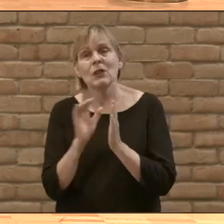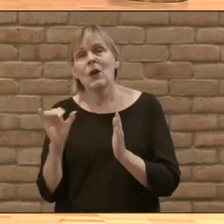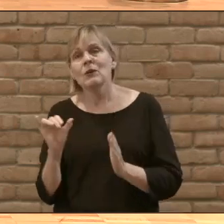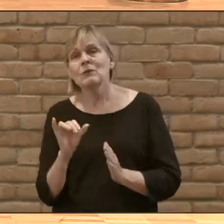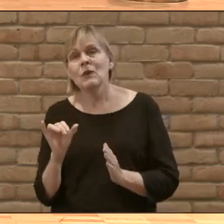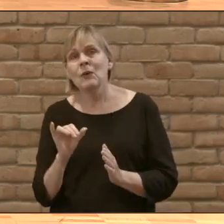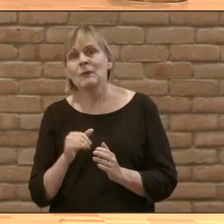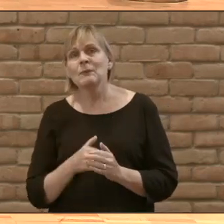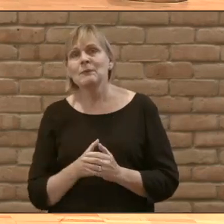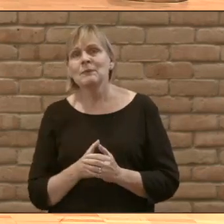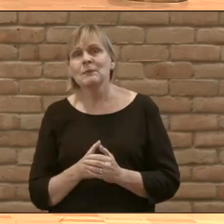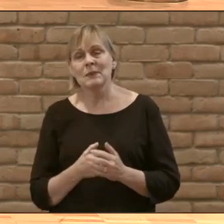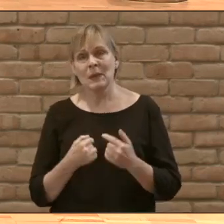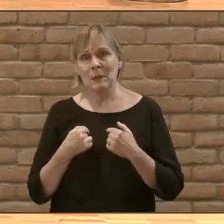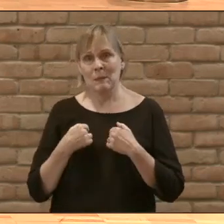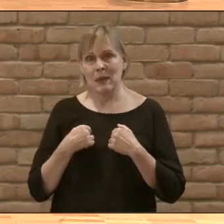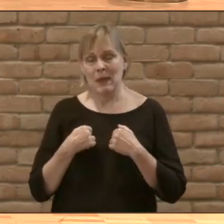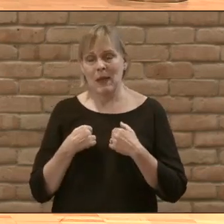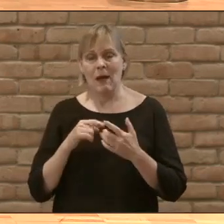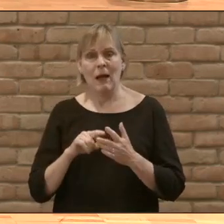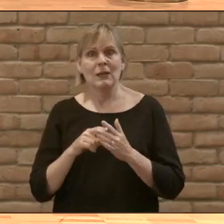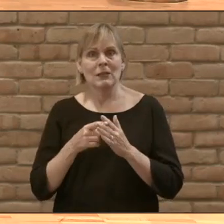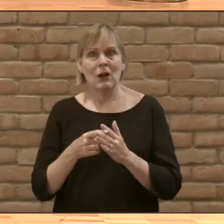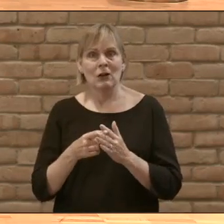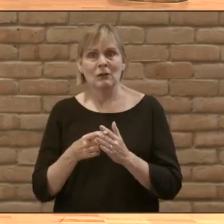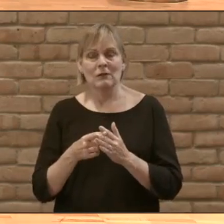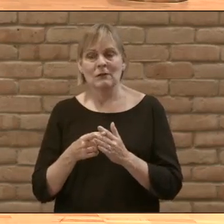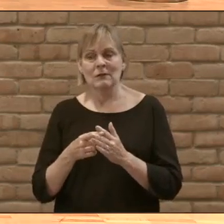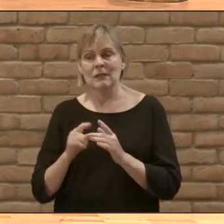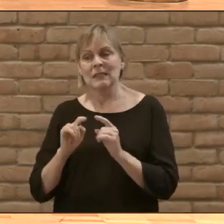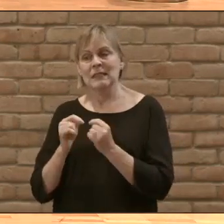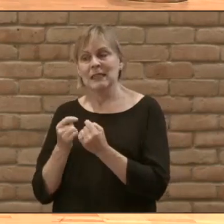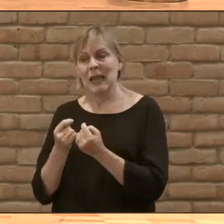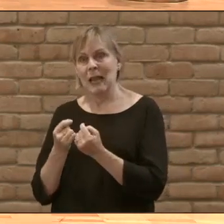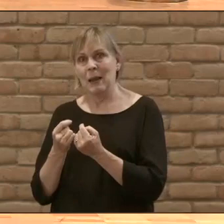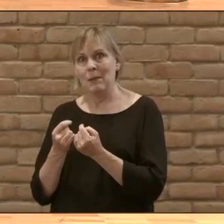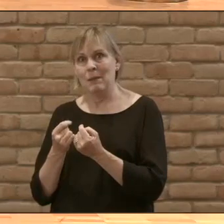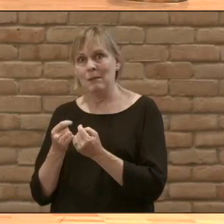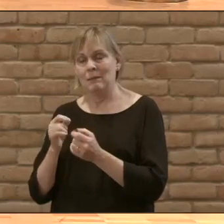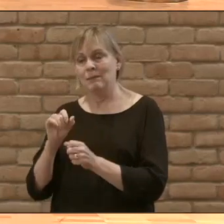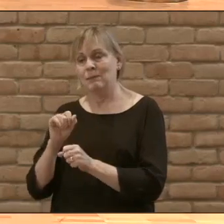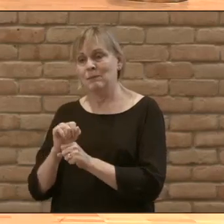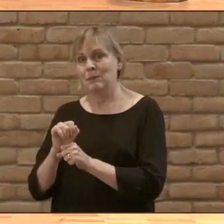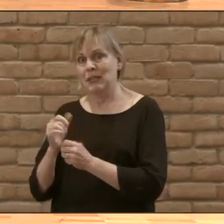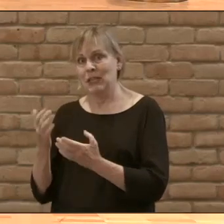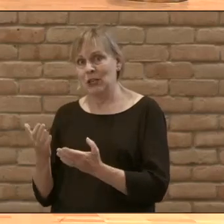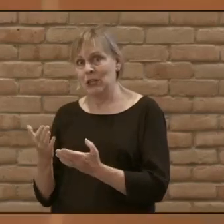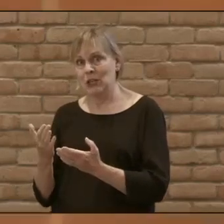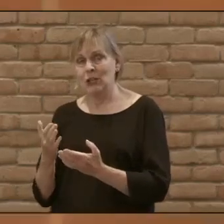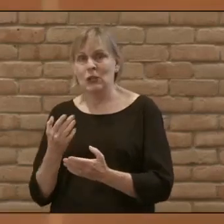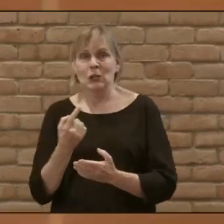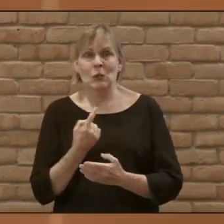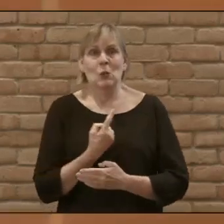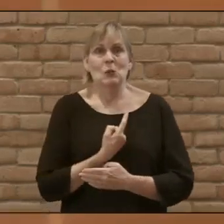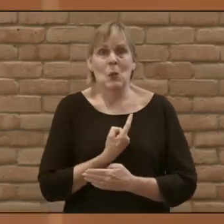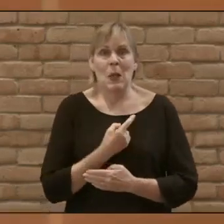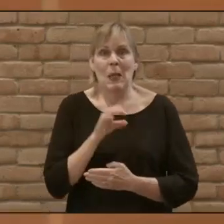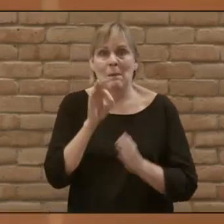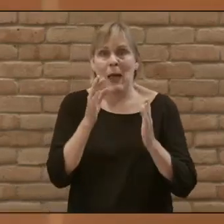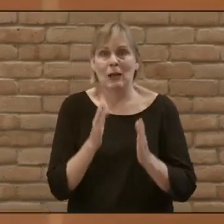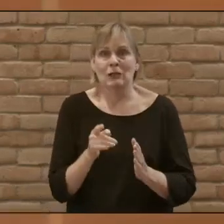me as I step out of a team ministry paradigm into a sole pastor role.